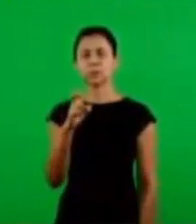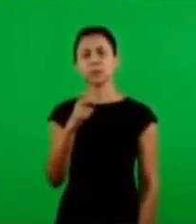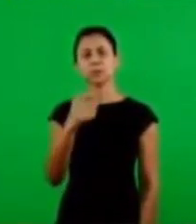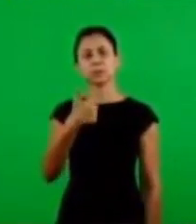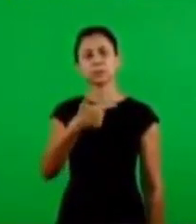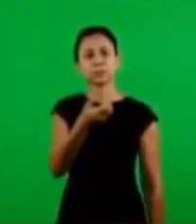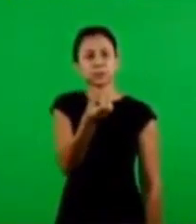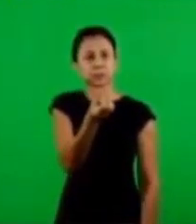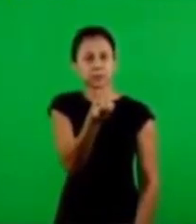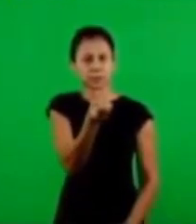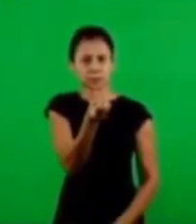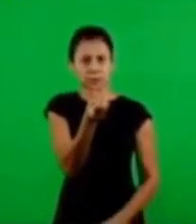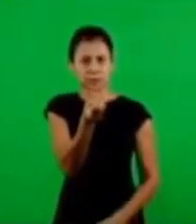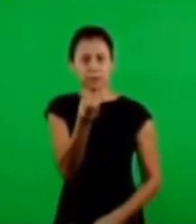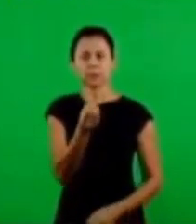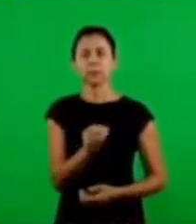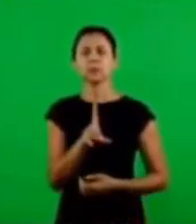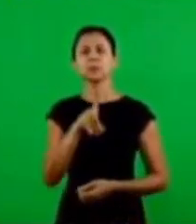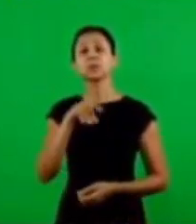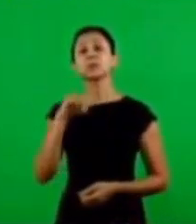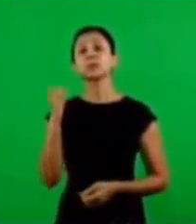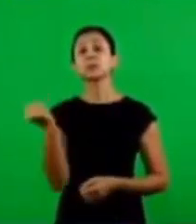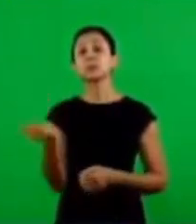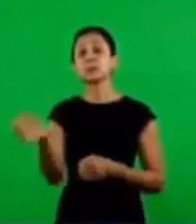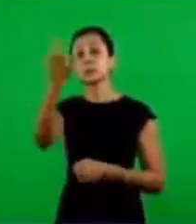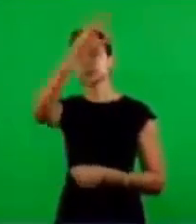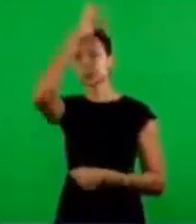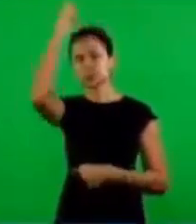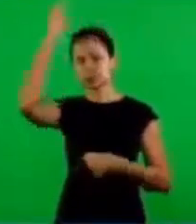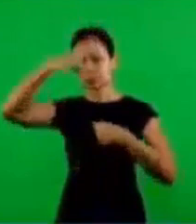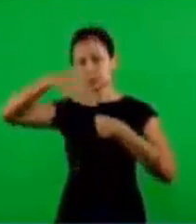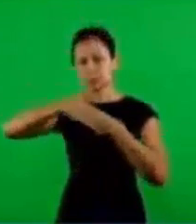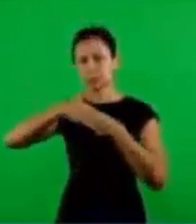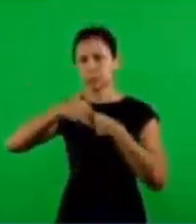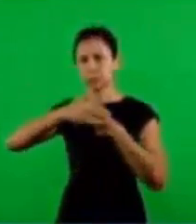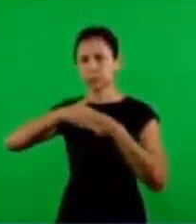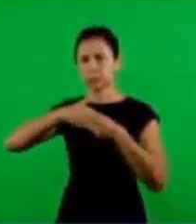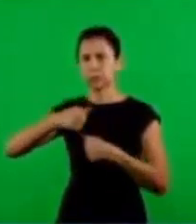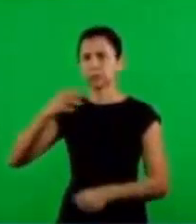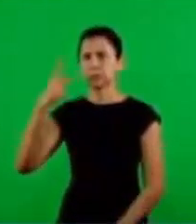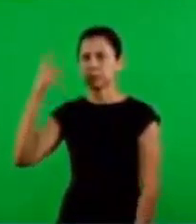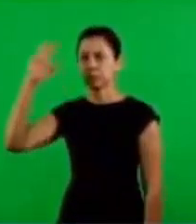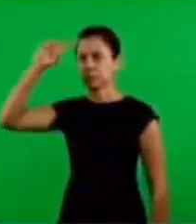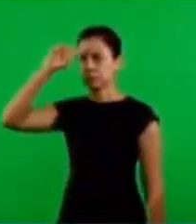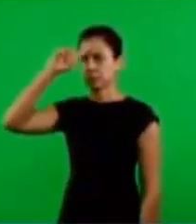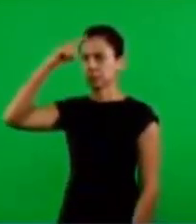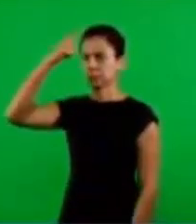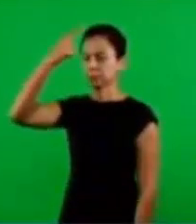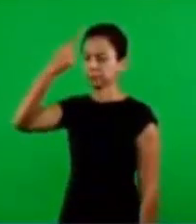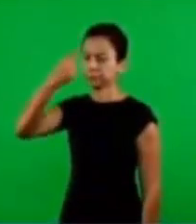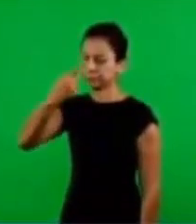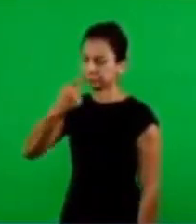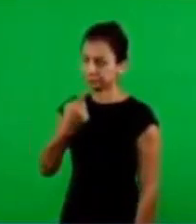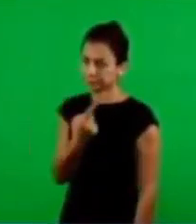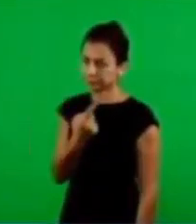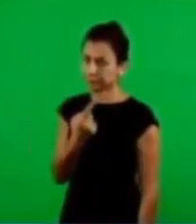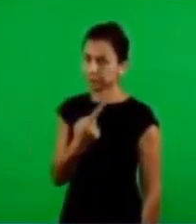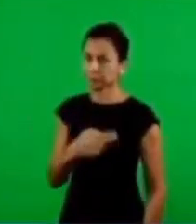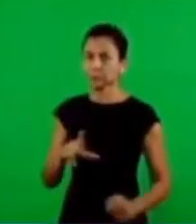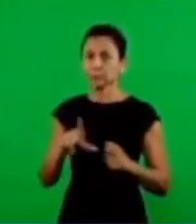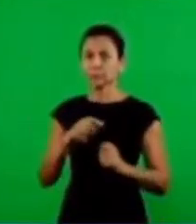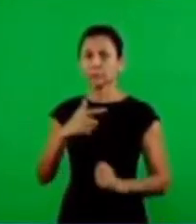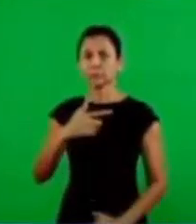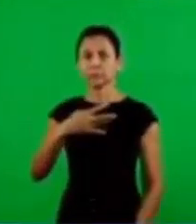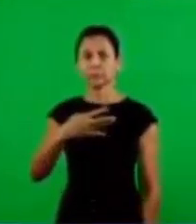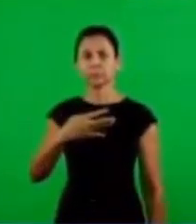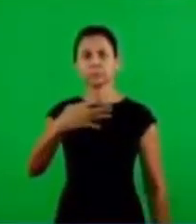John 15, verse 26, But when the helper comes, whom I shall send to you from the Father, Jesus sent him to the